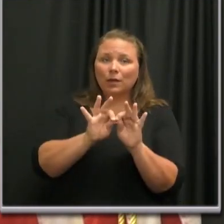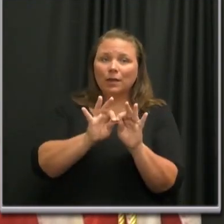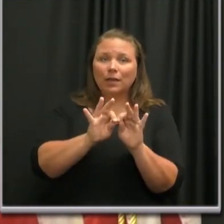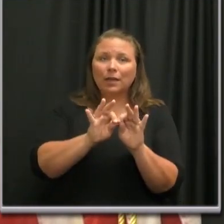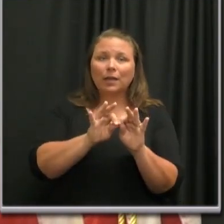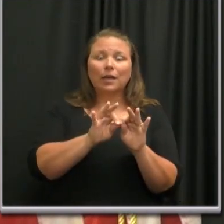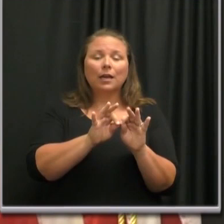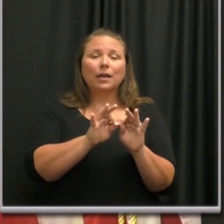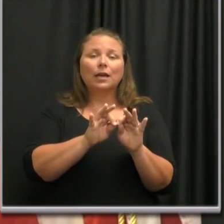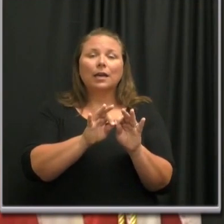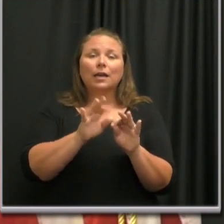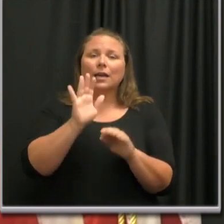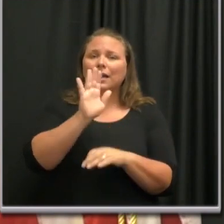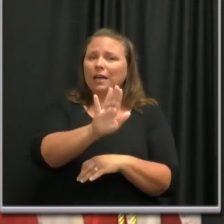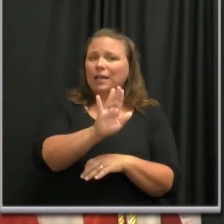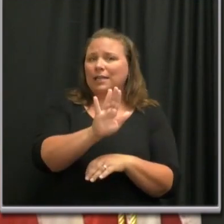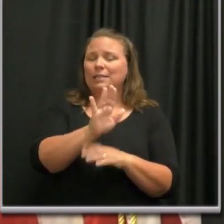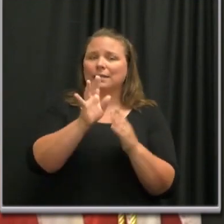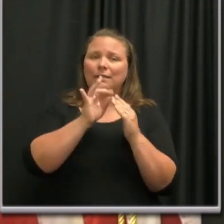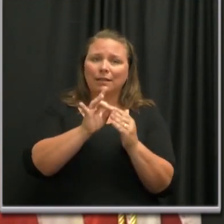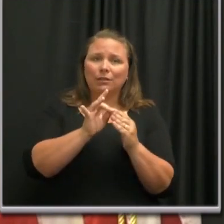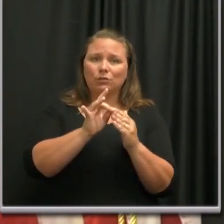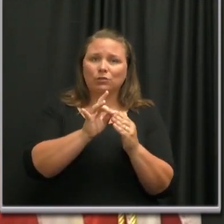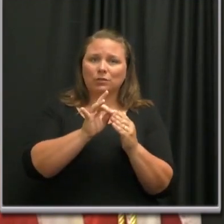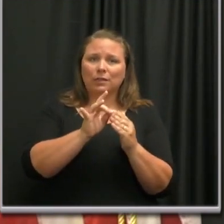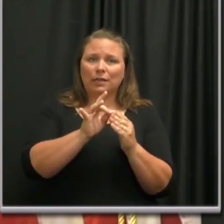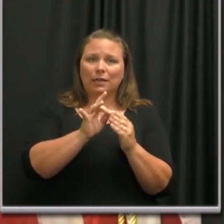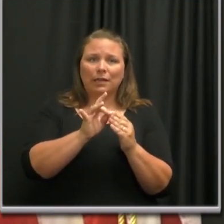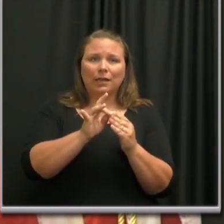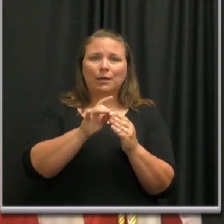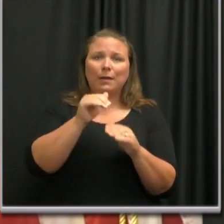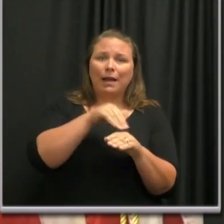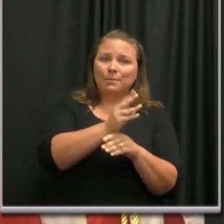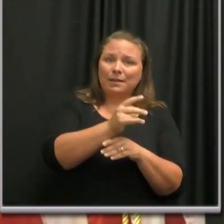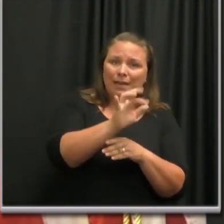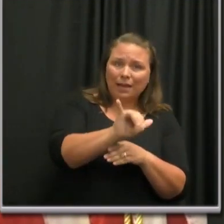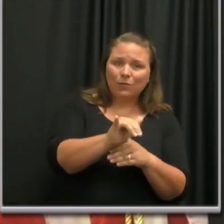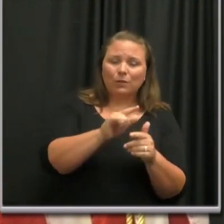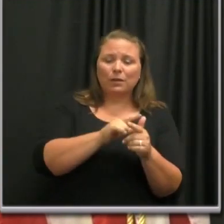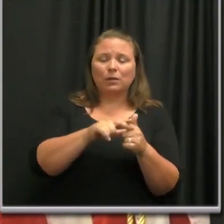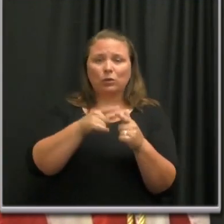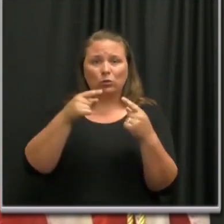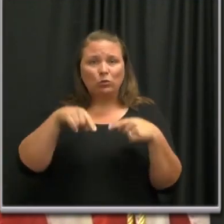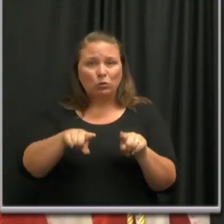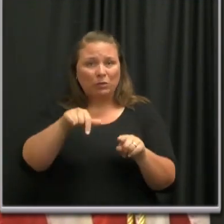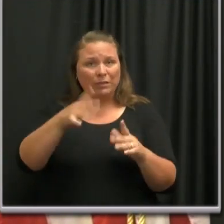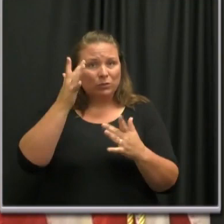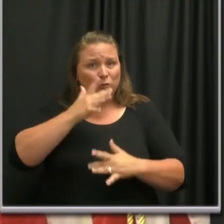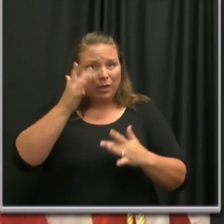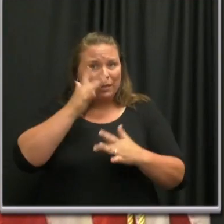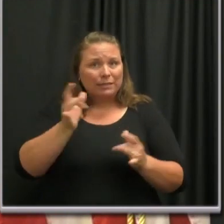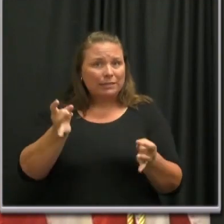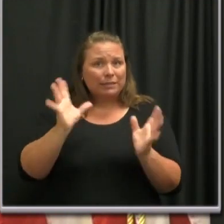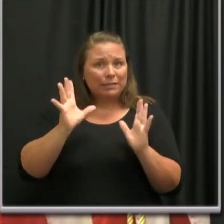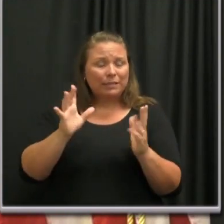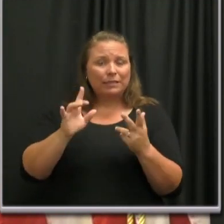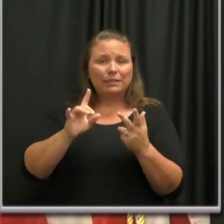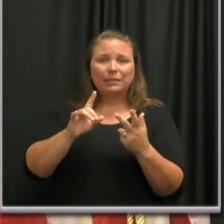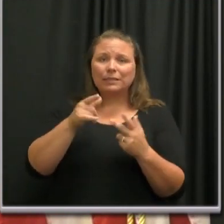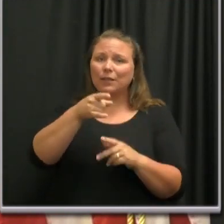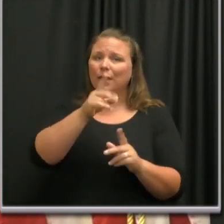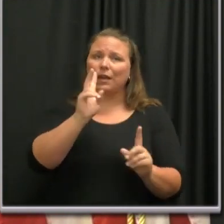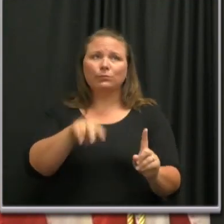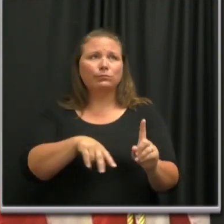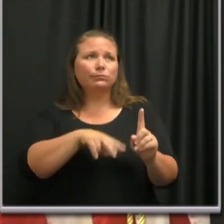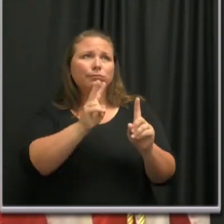of the mayor and everyone here, his leadership at Meharry, his leadership during this crisis, Meharry has been a pillar of our public health